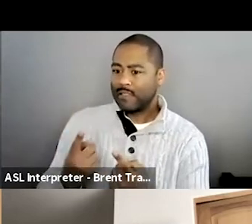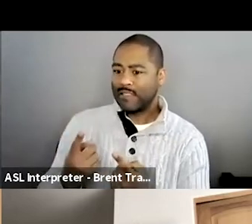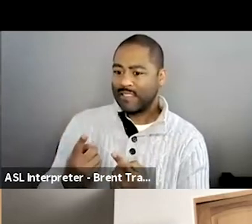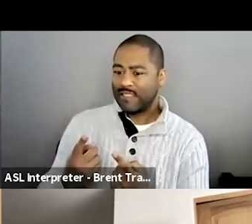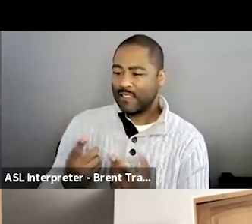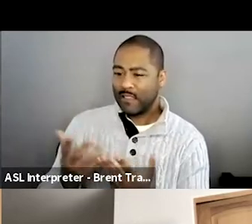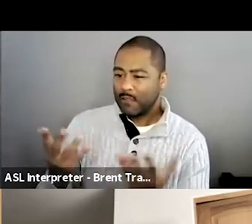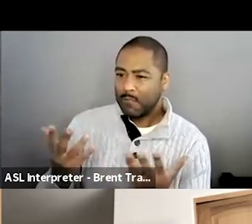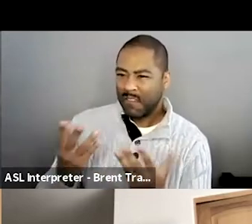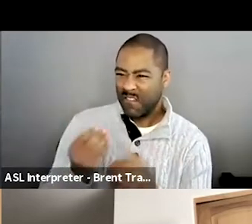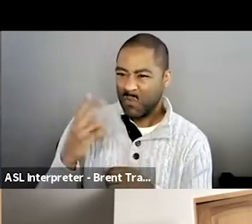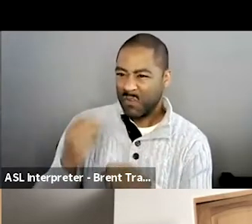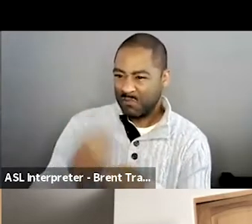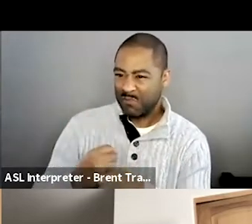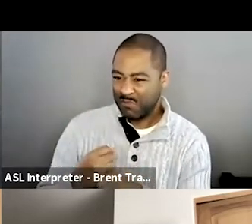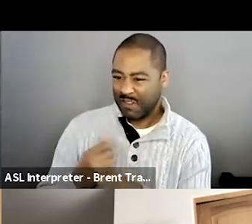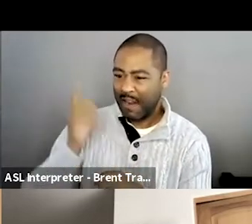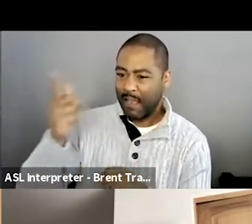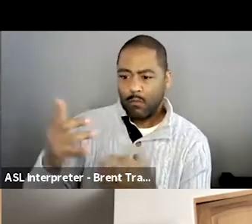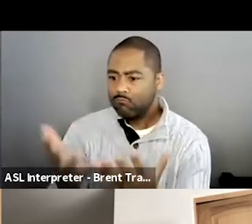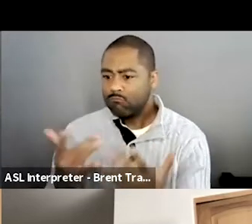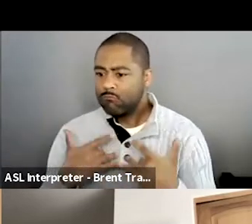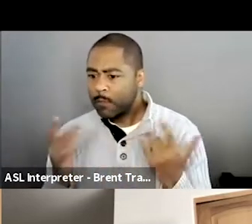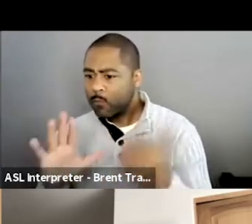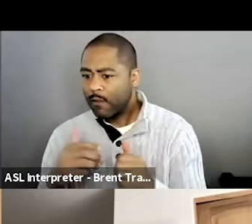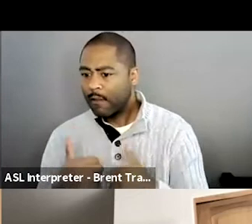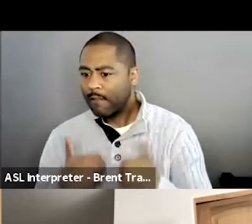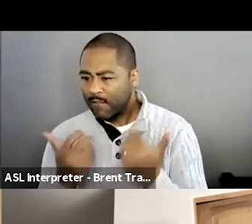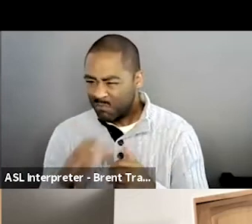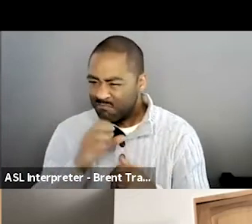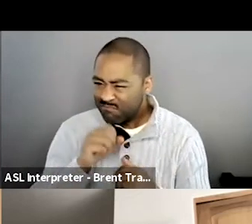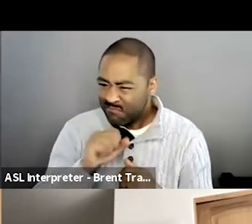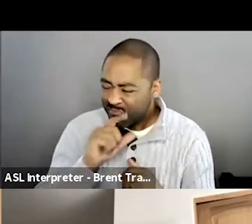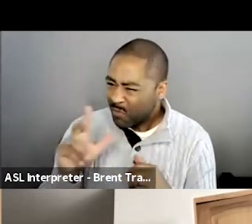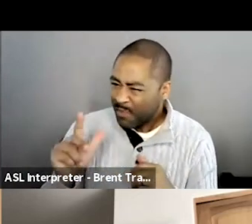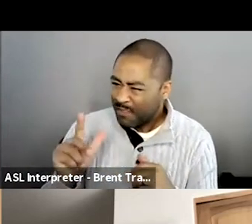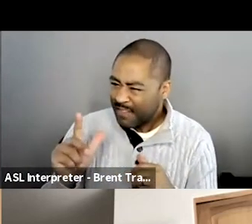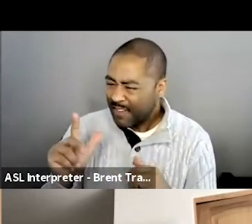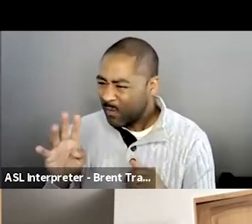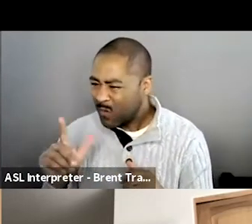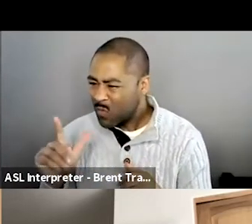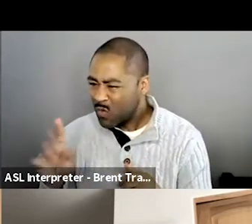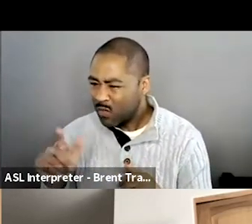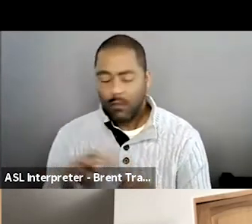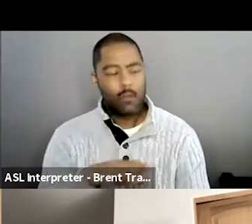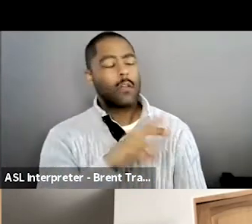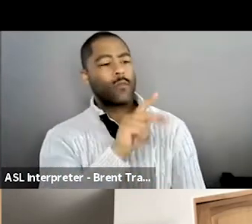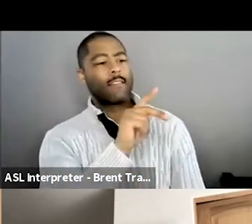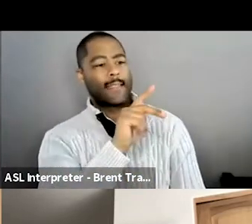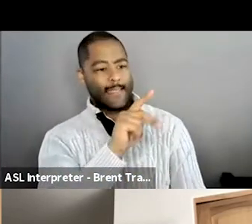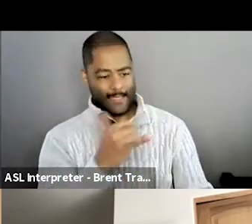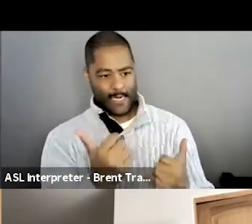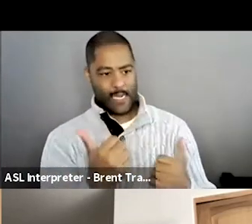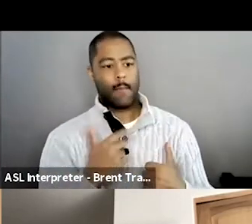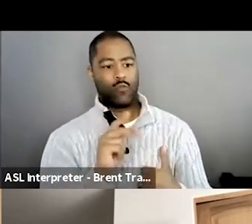24, are you? 23 now, yes. 23. 23, yeah. So it's taken me loads of places.